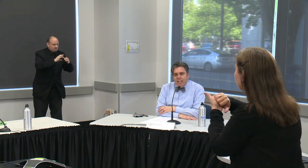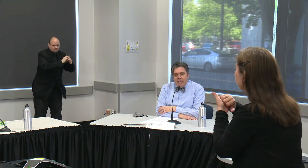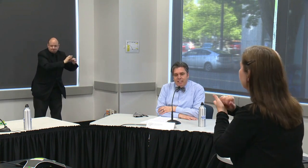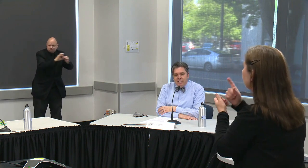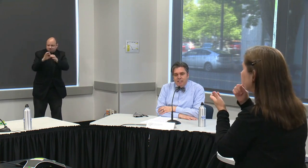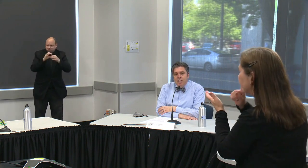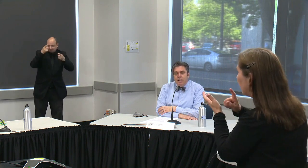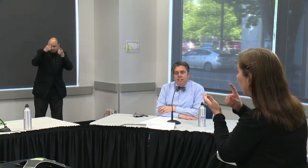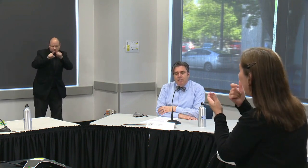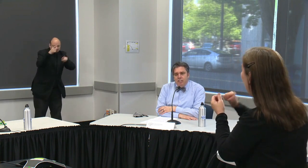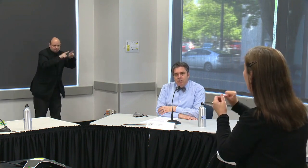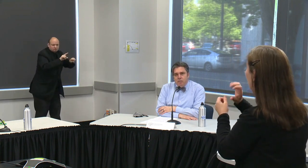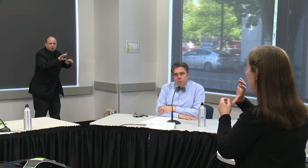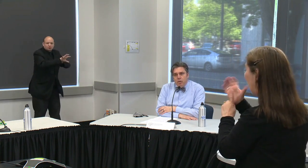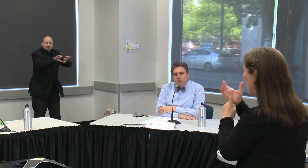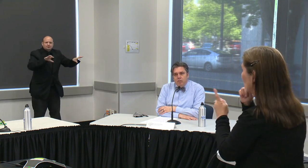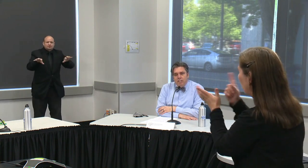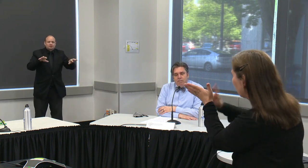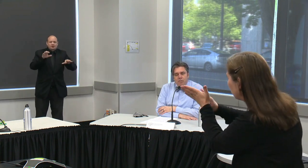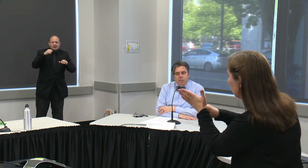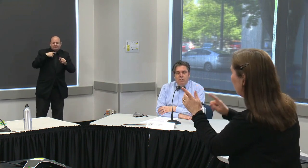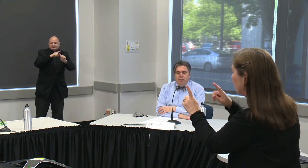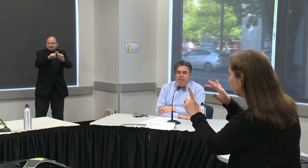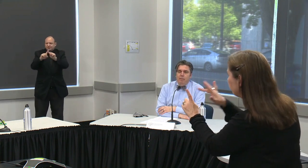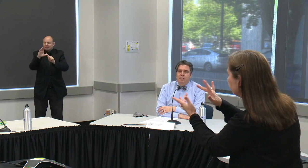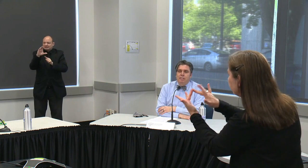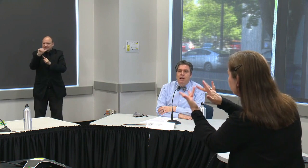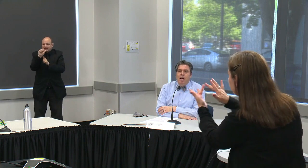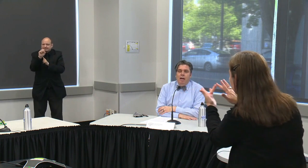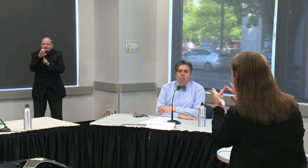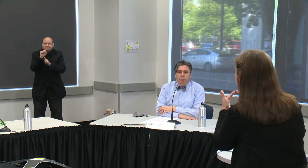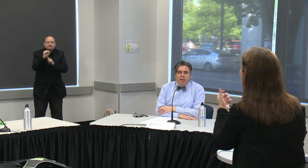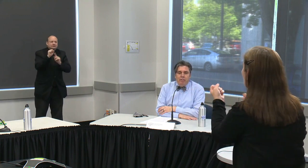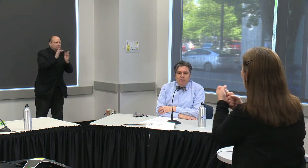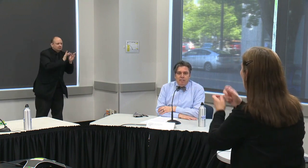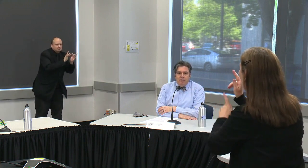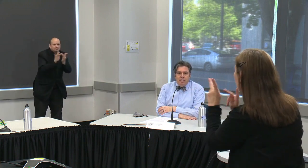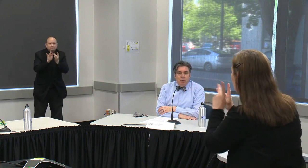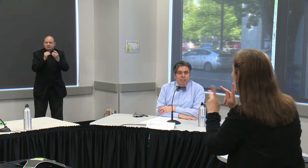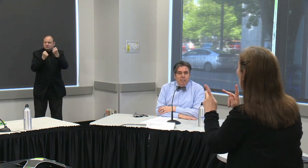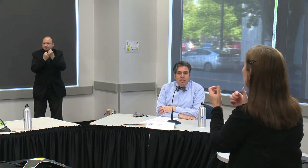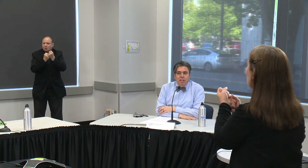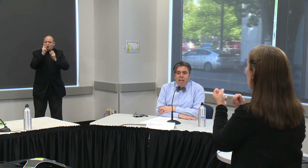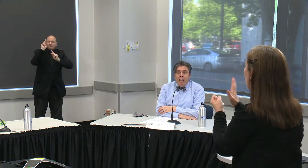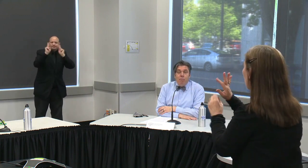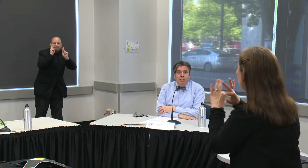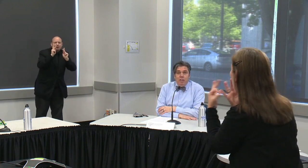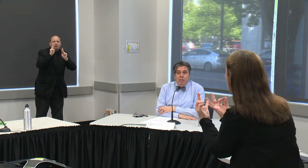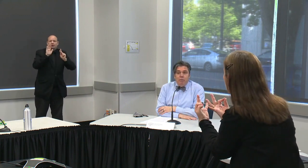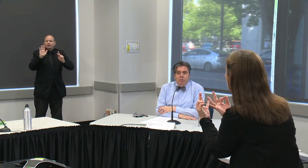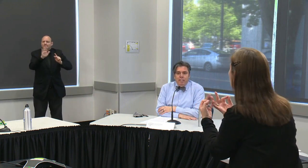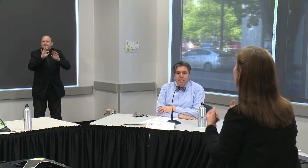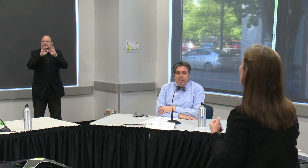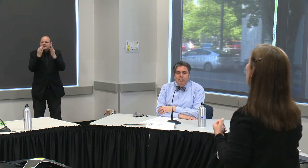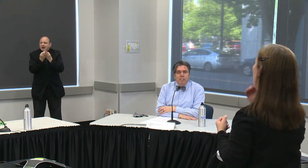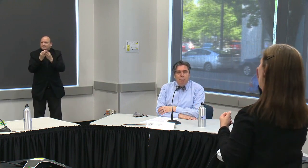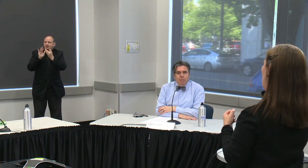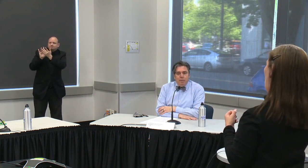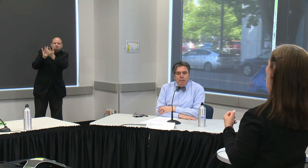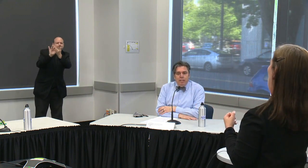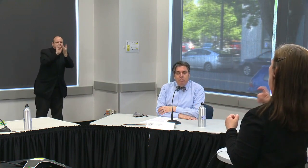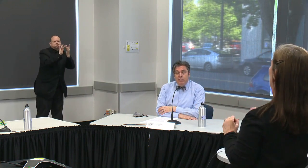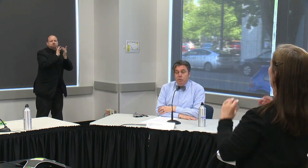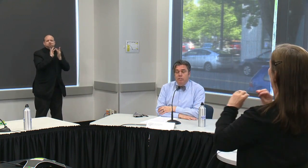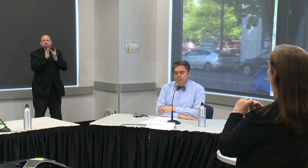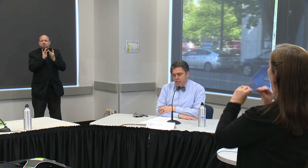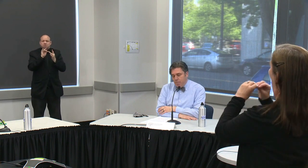investigate cases continue to support those individuals and their families throughout this situation and we know that we will need additional